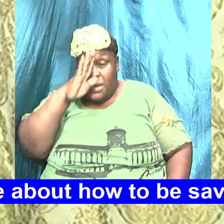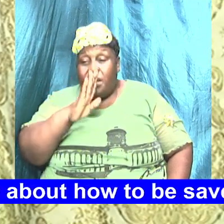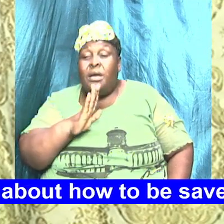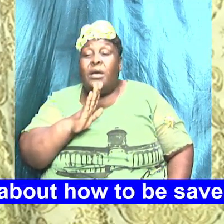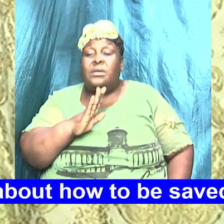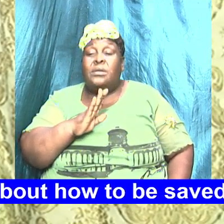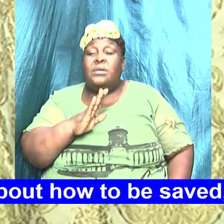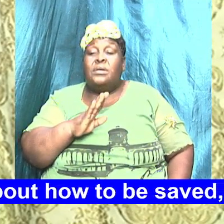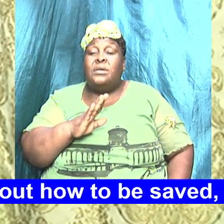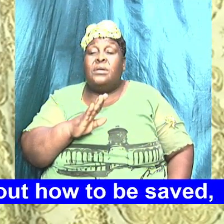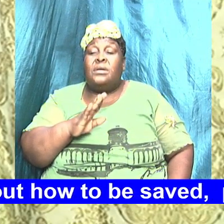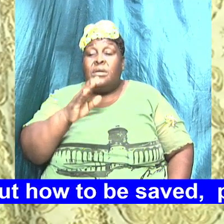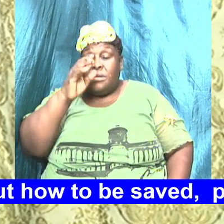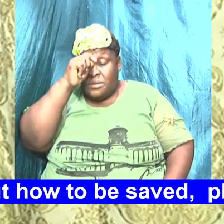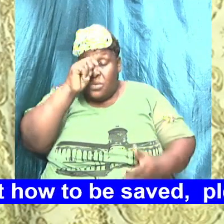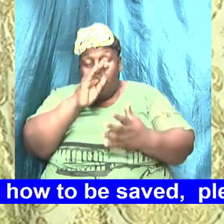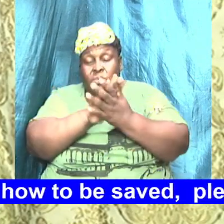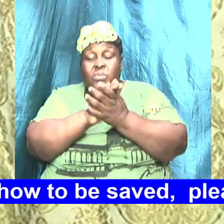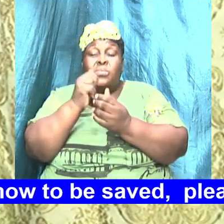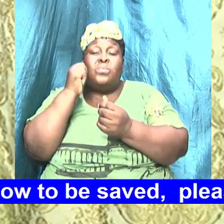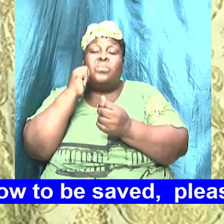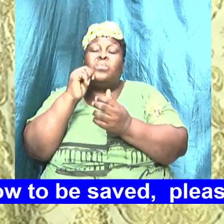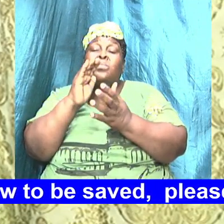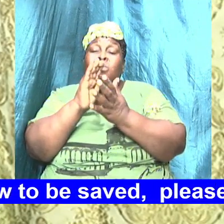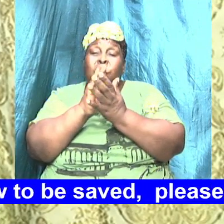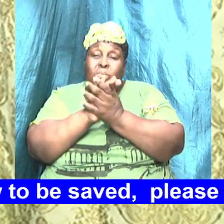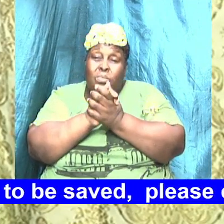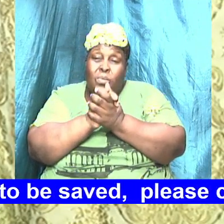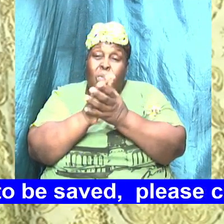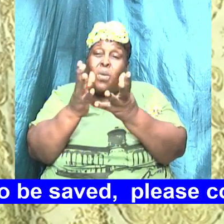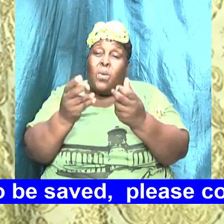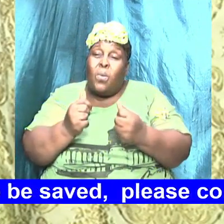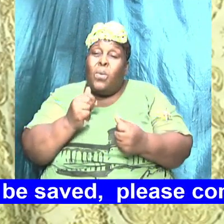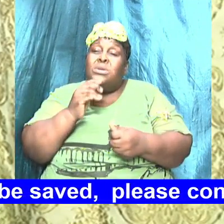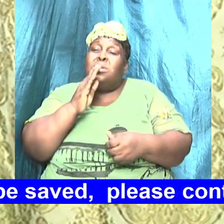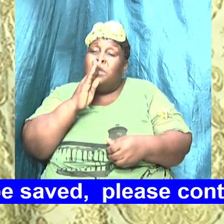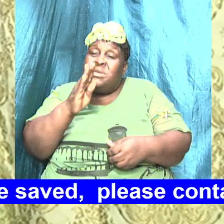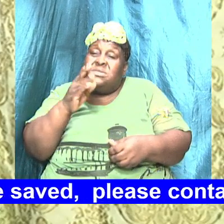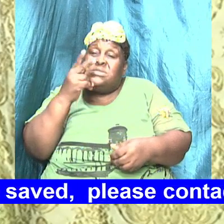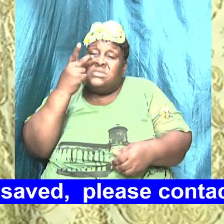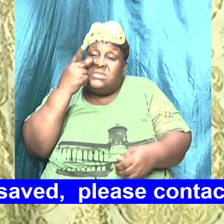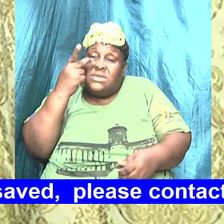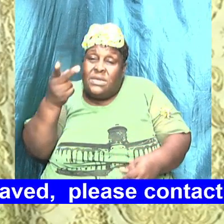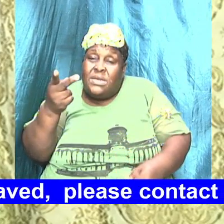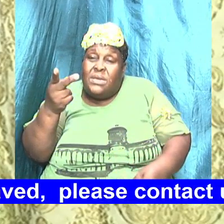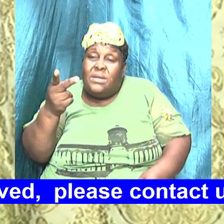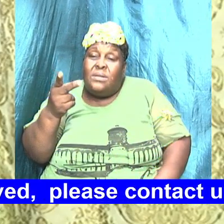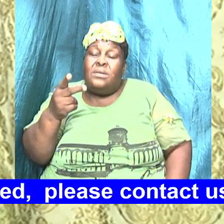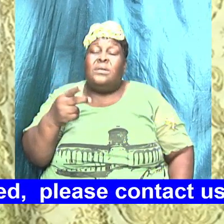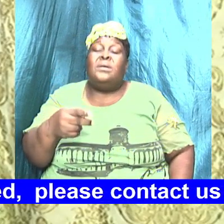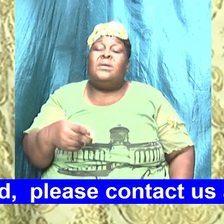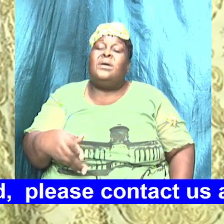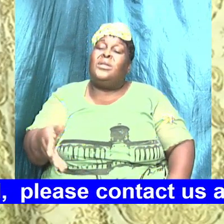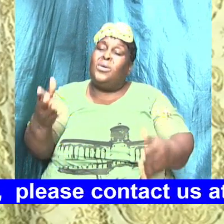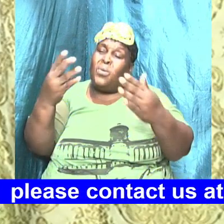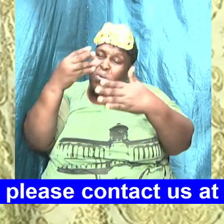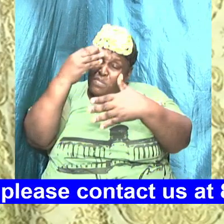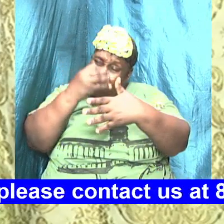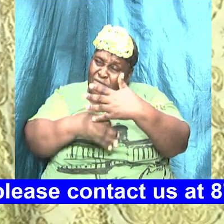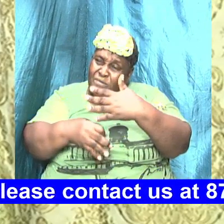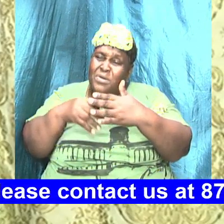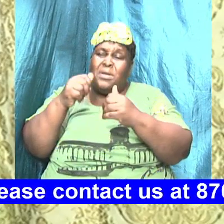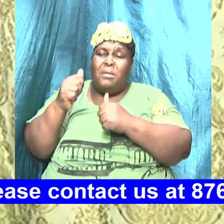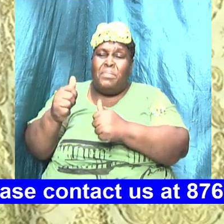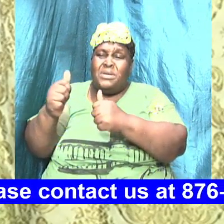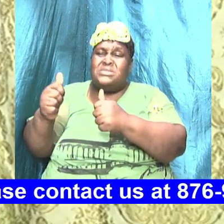And Ananias And Sapphira Want Wanted to be seen Almighty God And they Come before The apostle And they